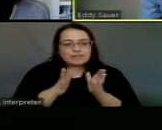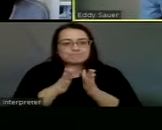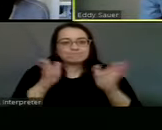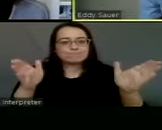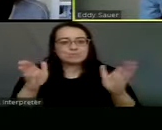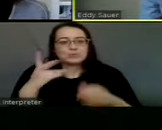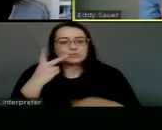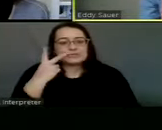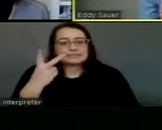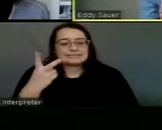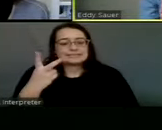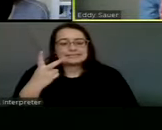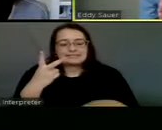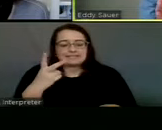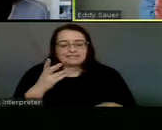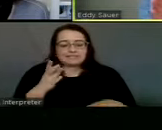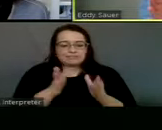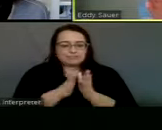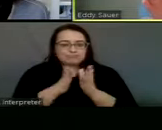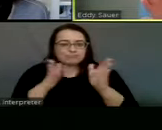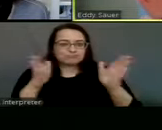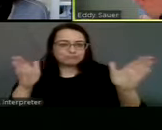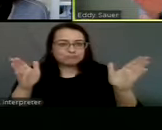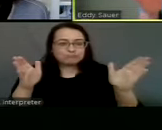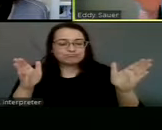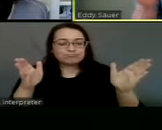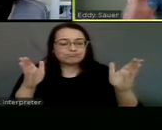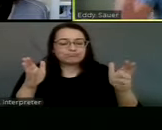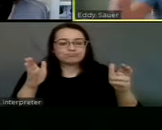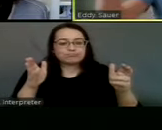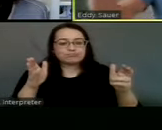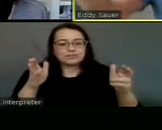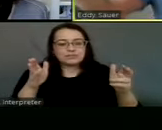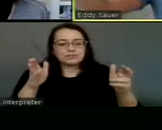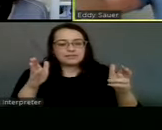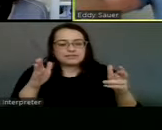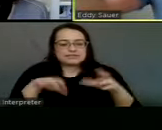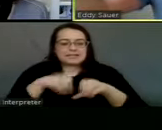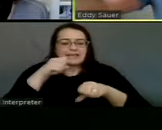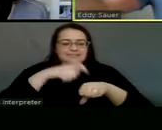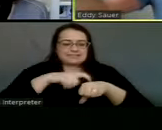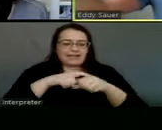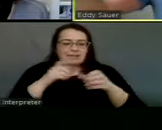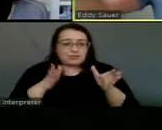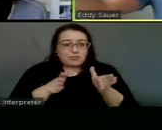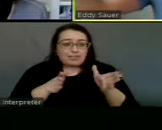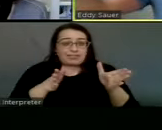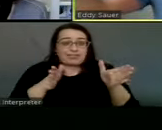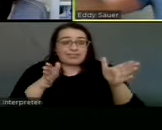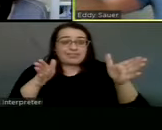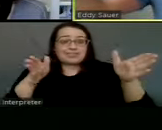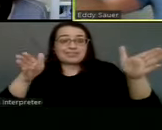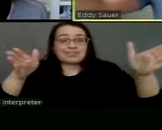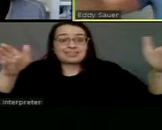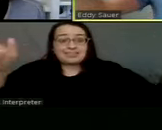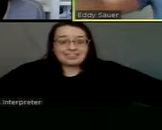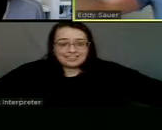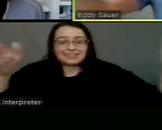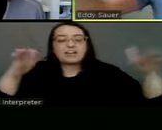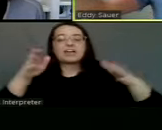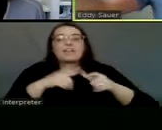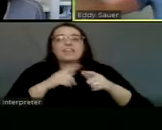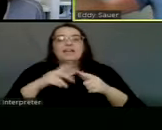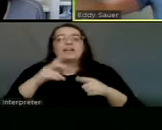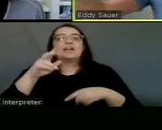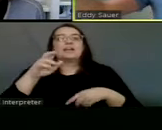see the road next to you for a period of time. And it takes a while before there's enough separation that you go, oh,